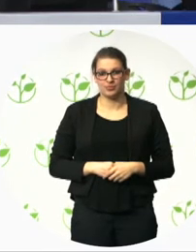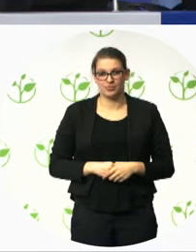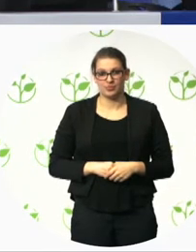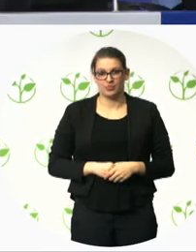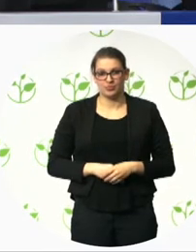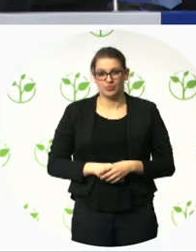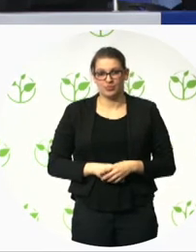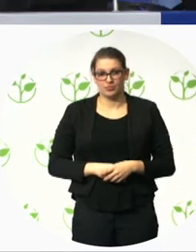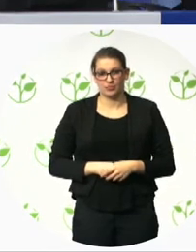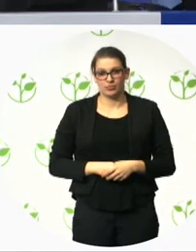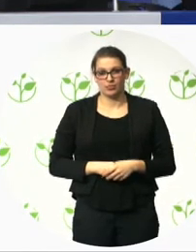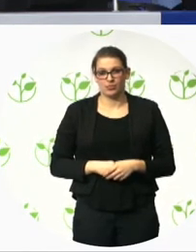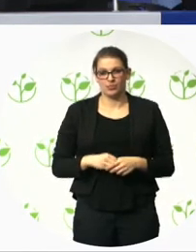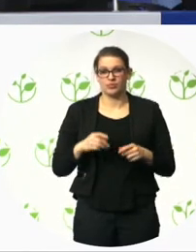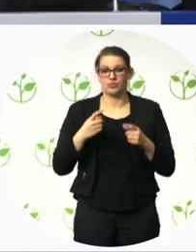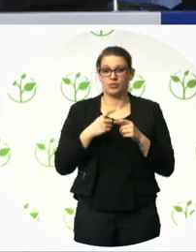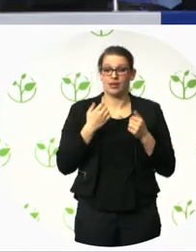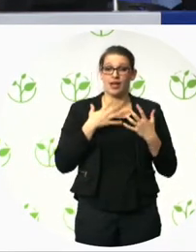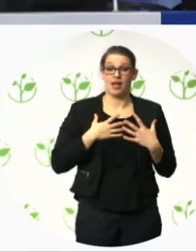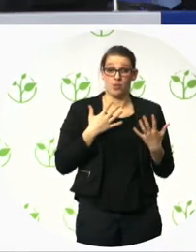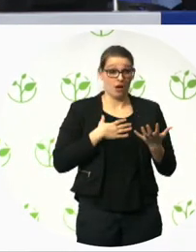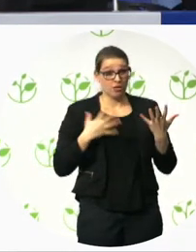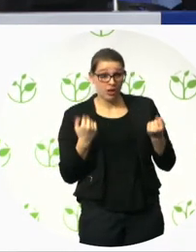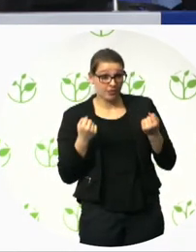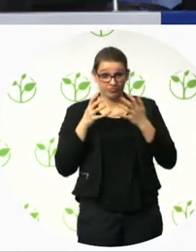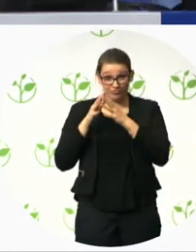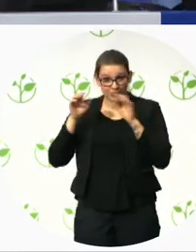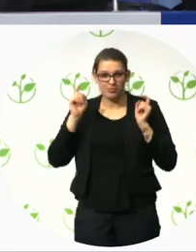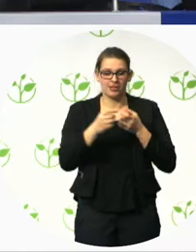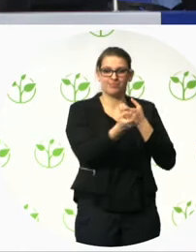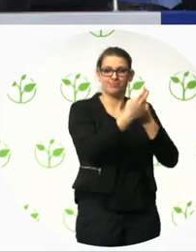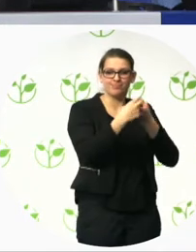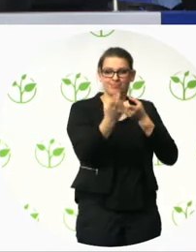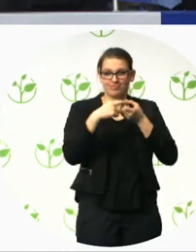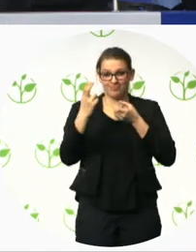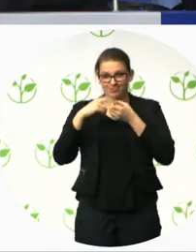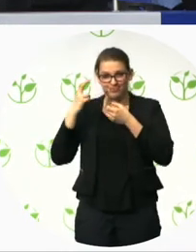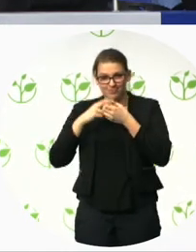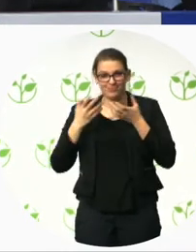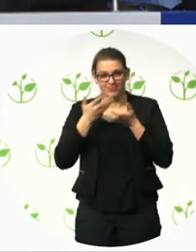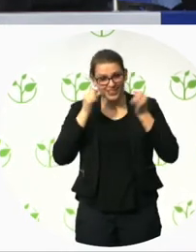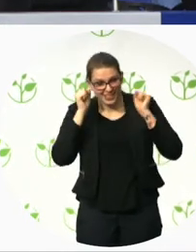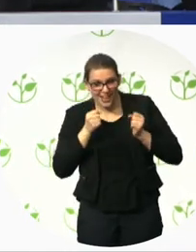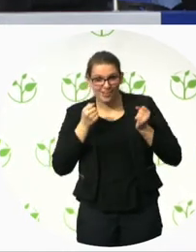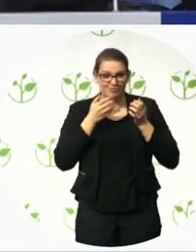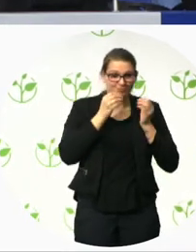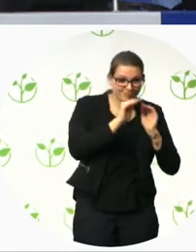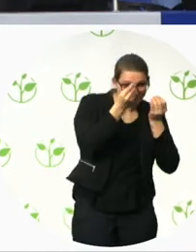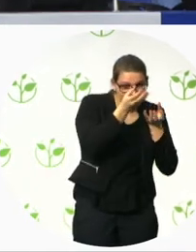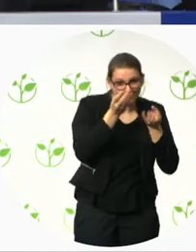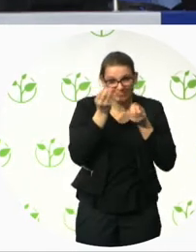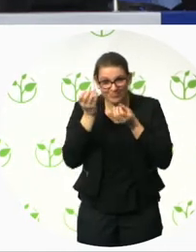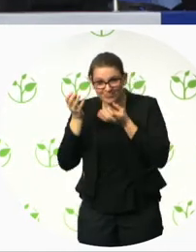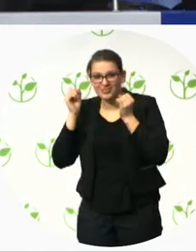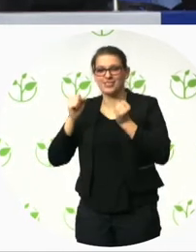ideas and implementation. And that's what still, after six years, keeps the people continuing and motivates them